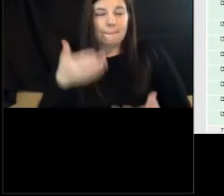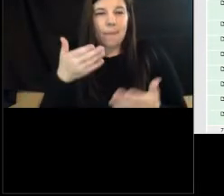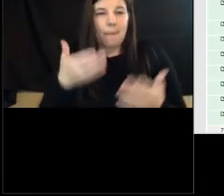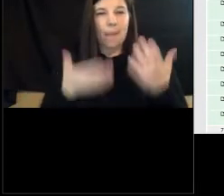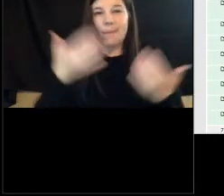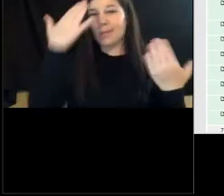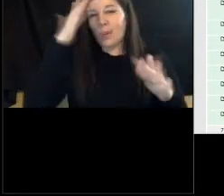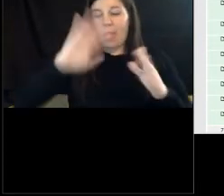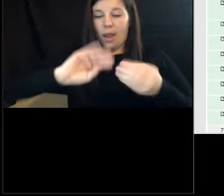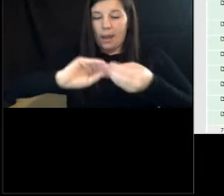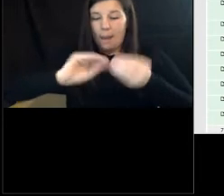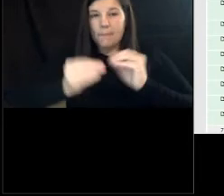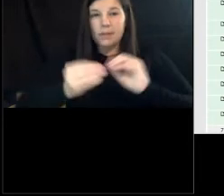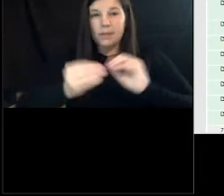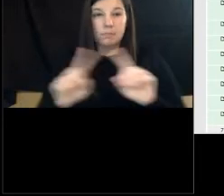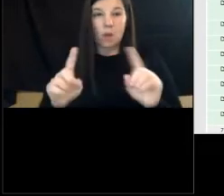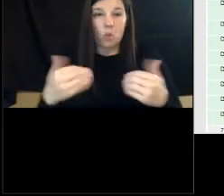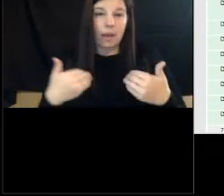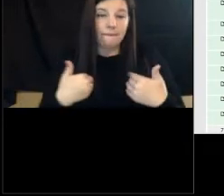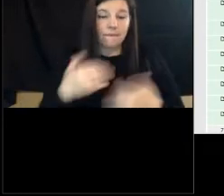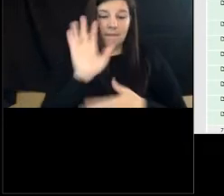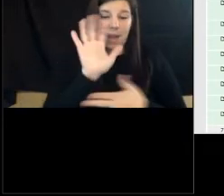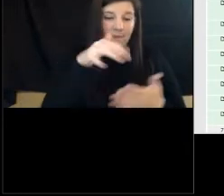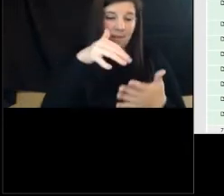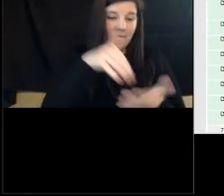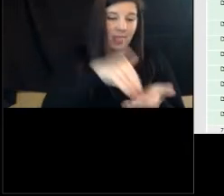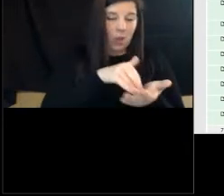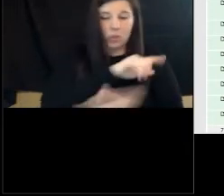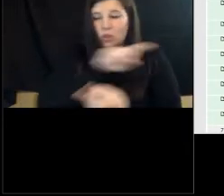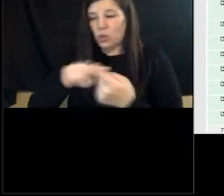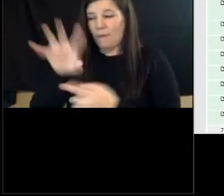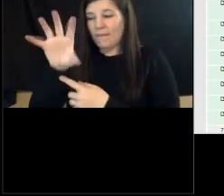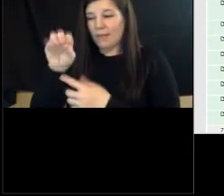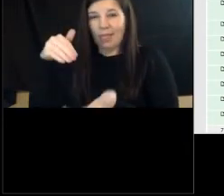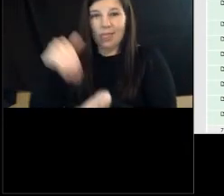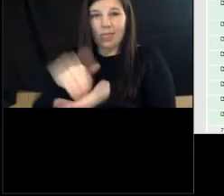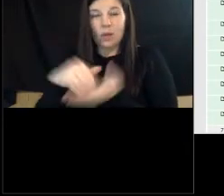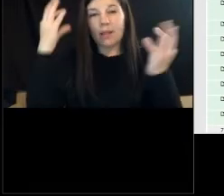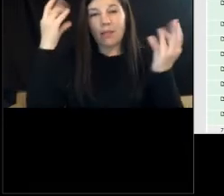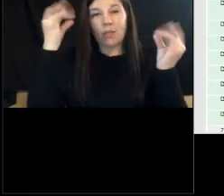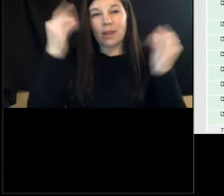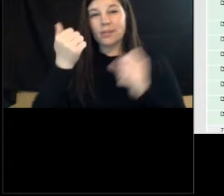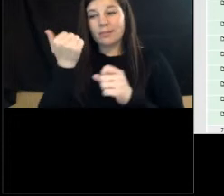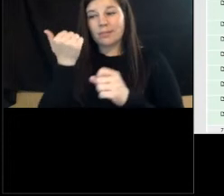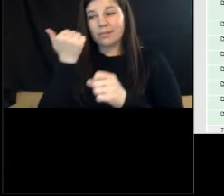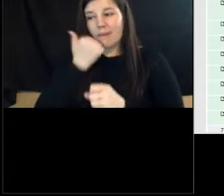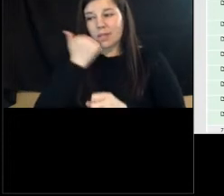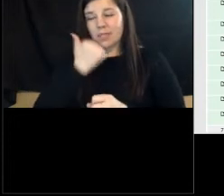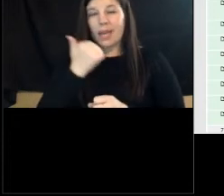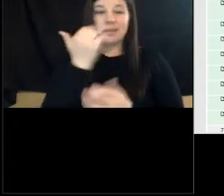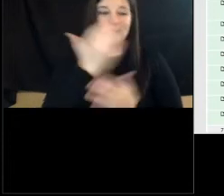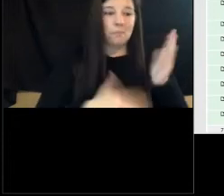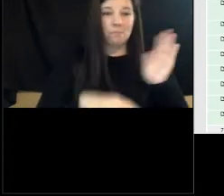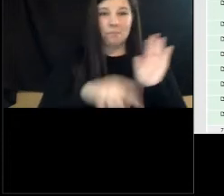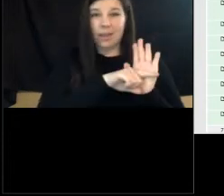the numbers, but we have anywhere from 5,000 to 50,000 thoughts a day, most of them negative, most of them repetitive. And if a high